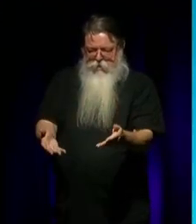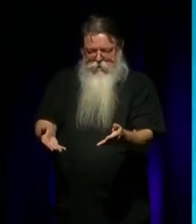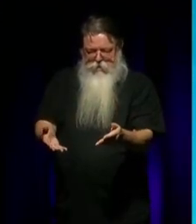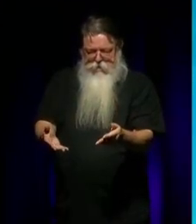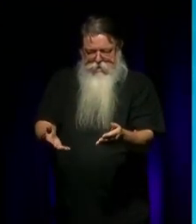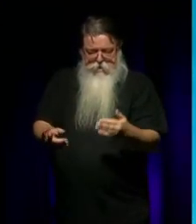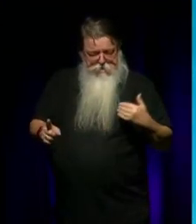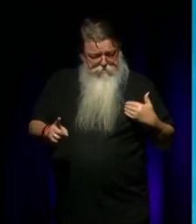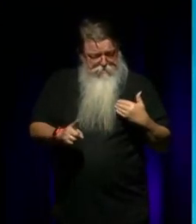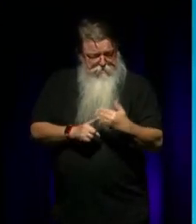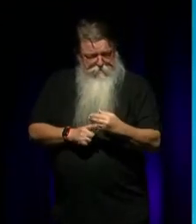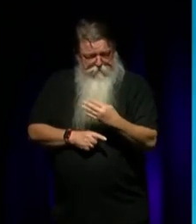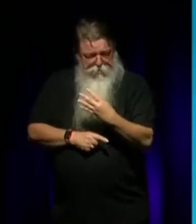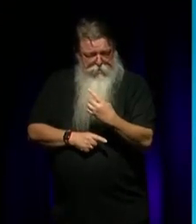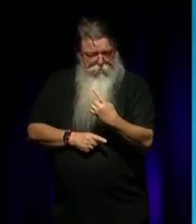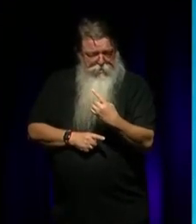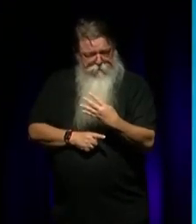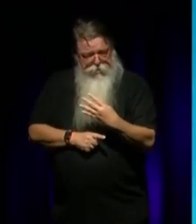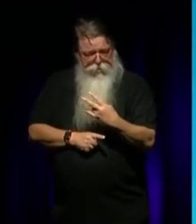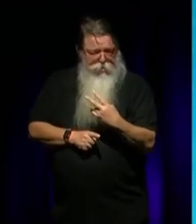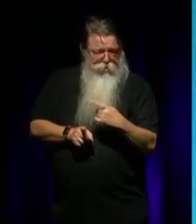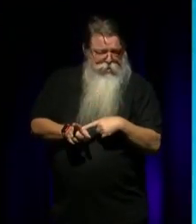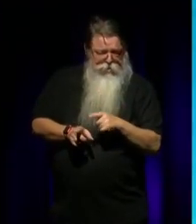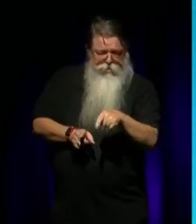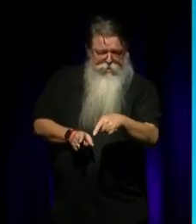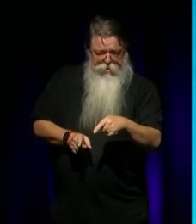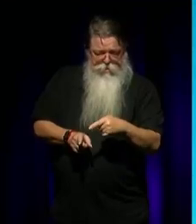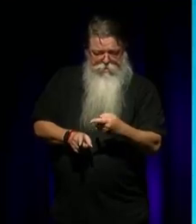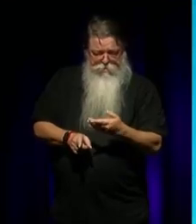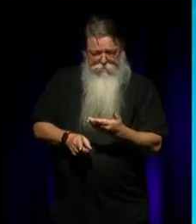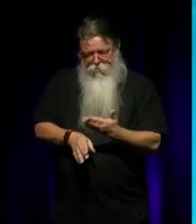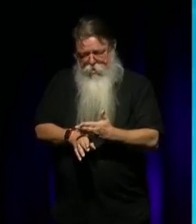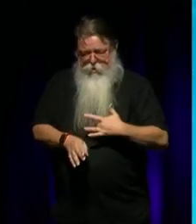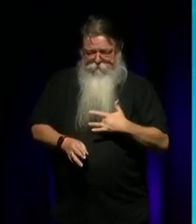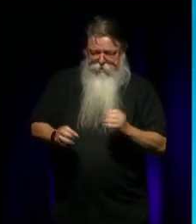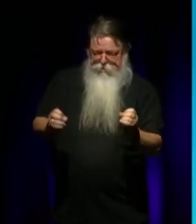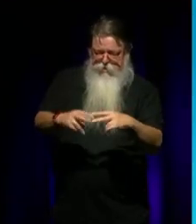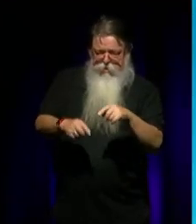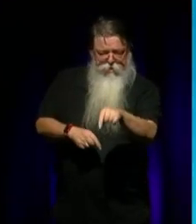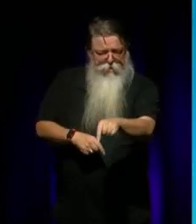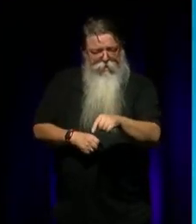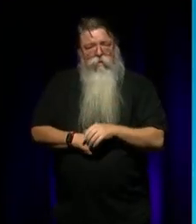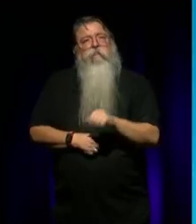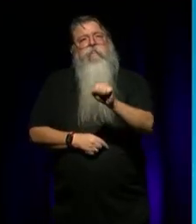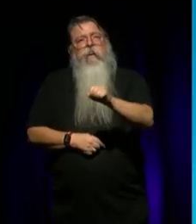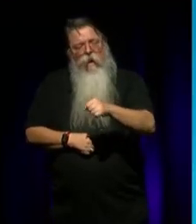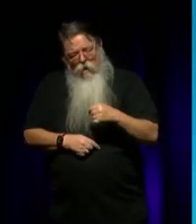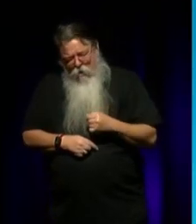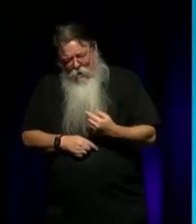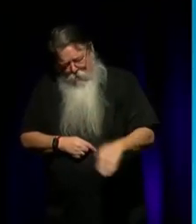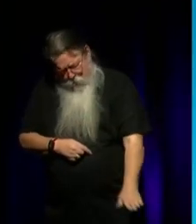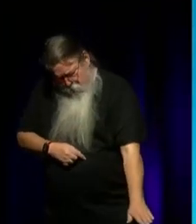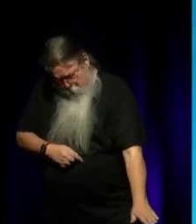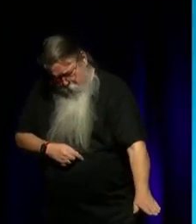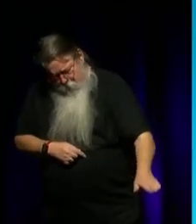41, two years, I've been in Sydney. So, when you say what... Yes, your childhood does. You know, we... Mum